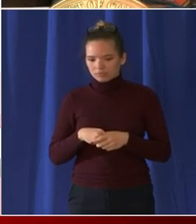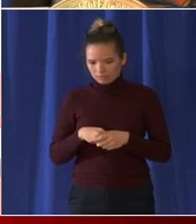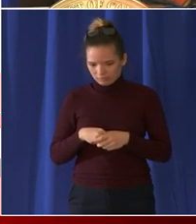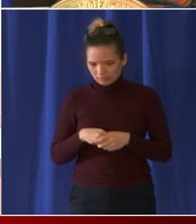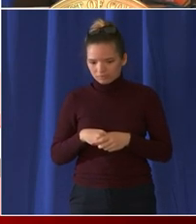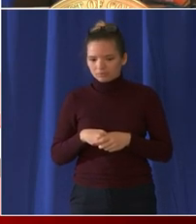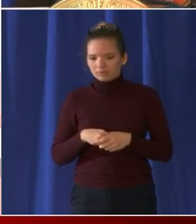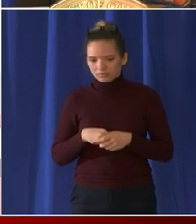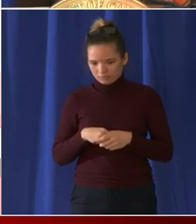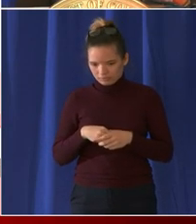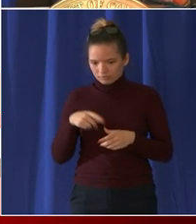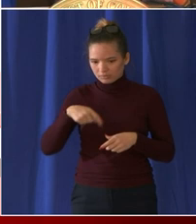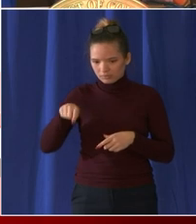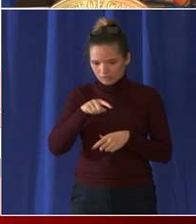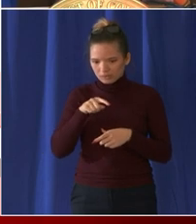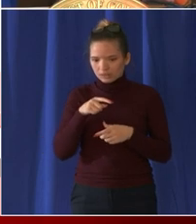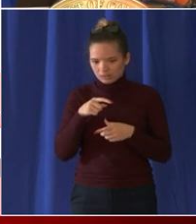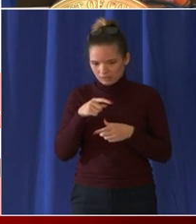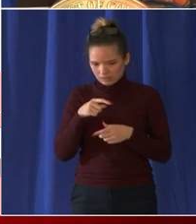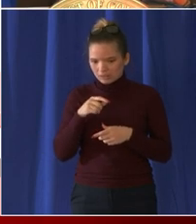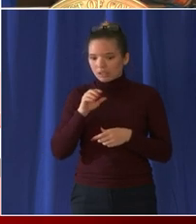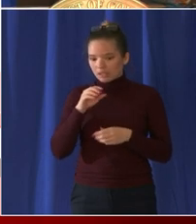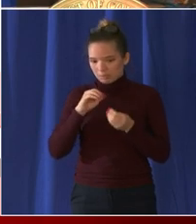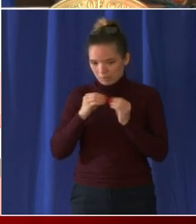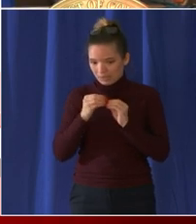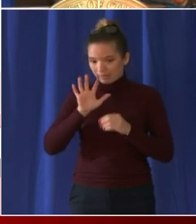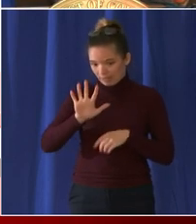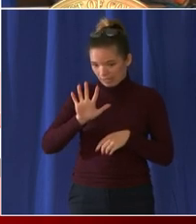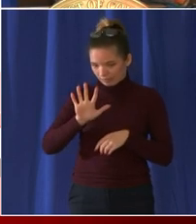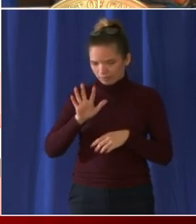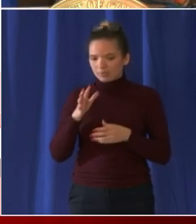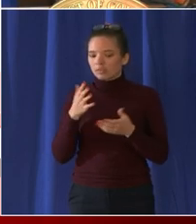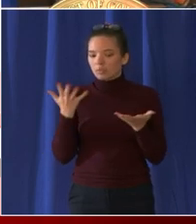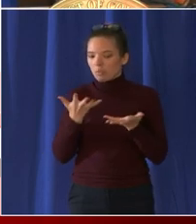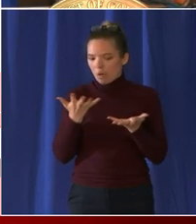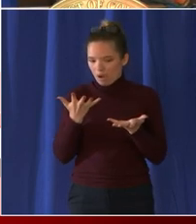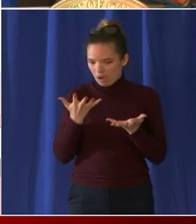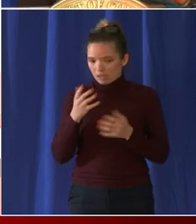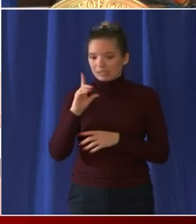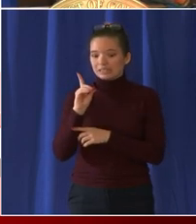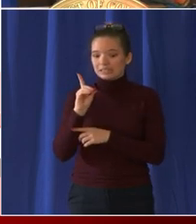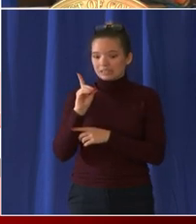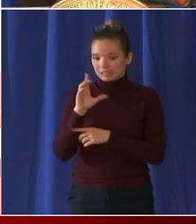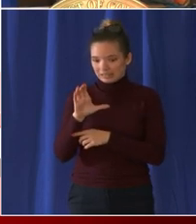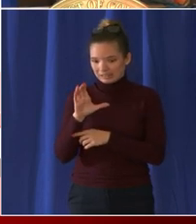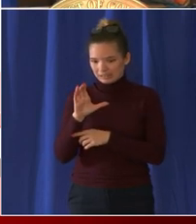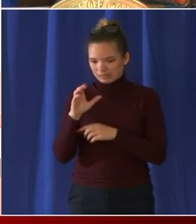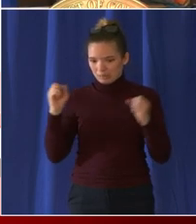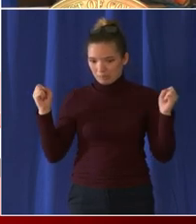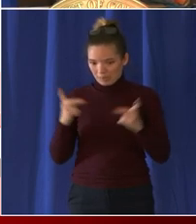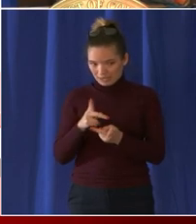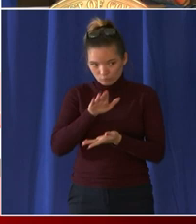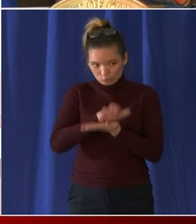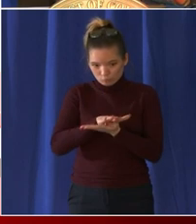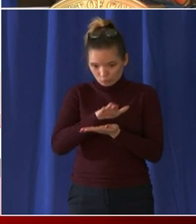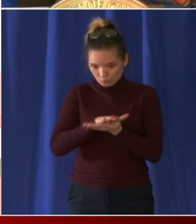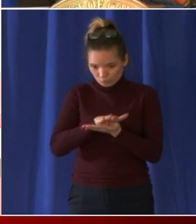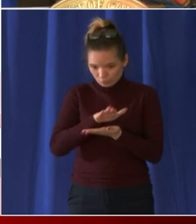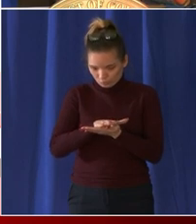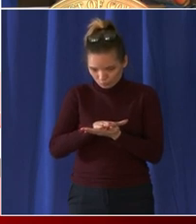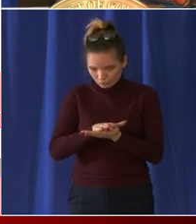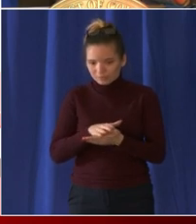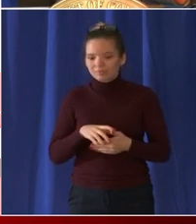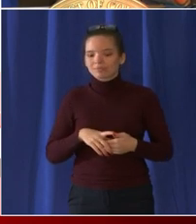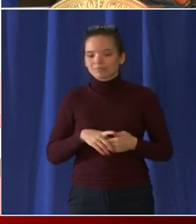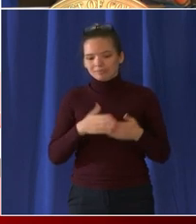presentation about the DCPS return from winter break which is happening now and we are grateful to our